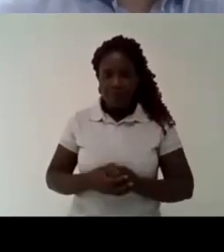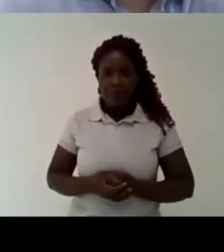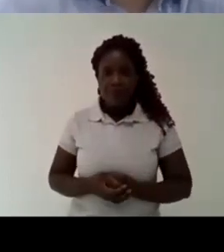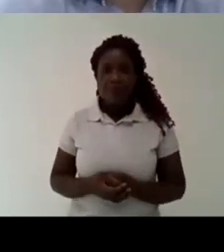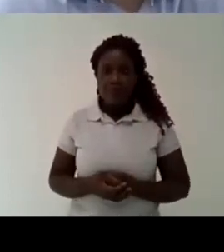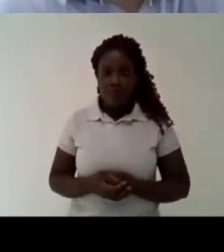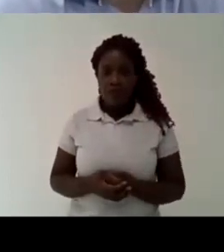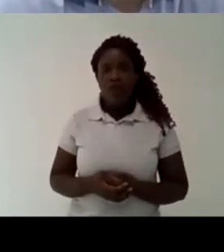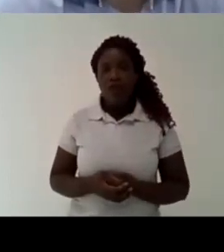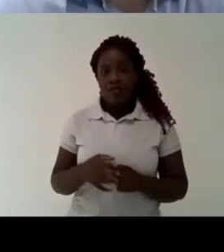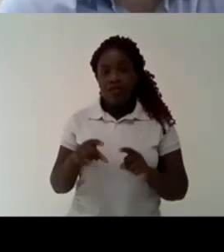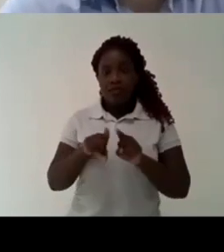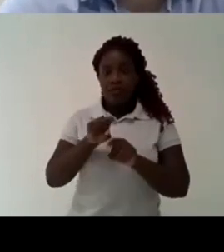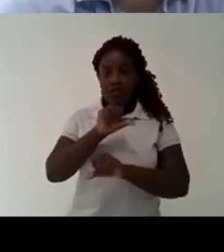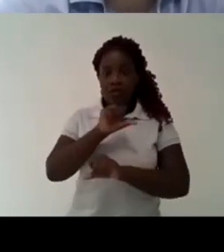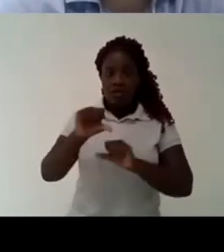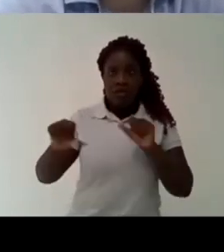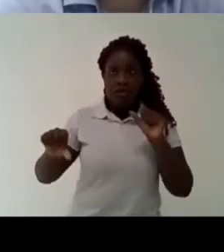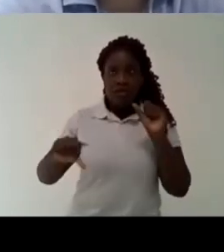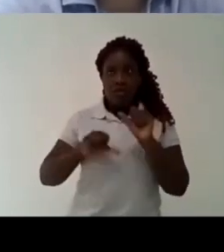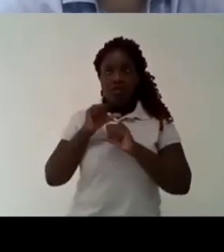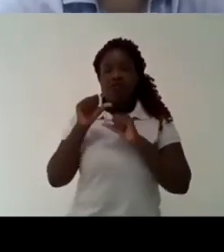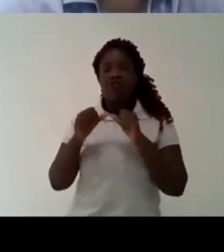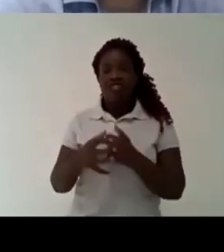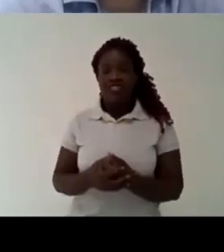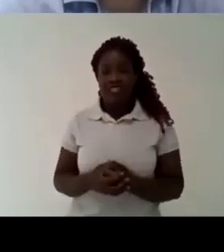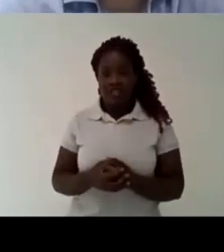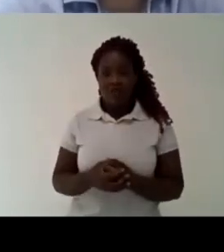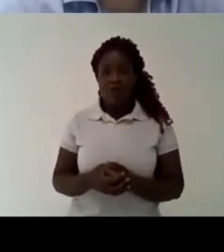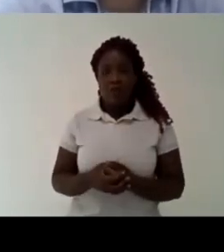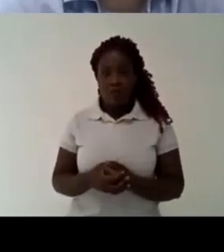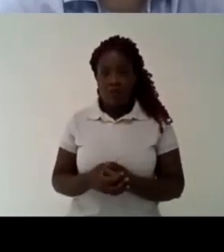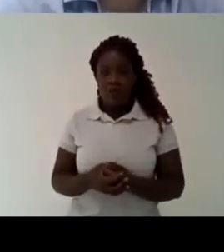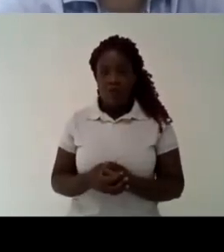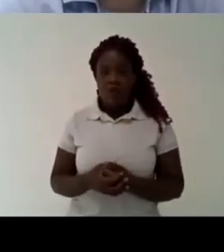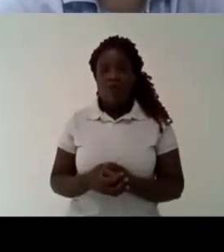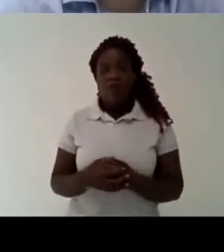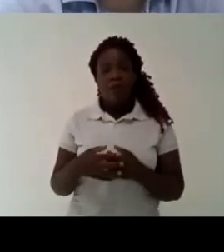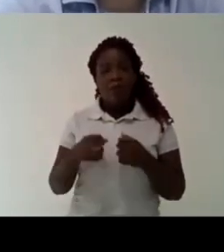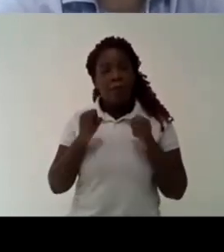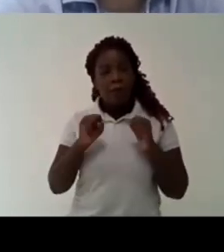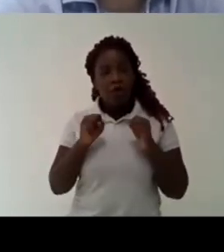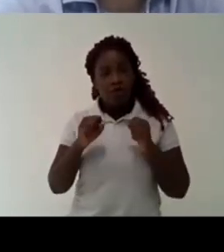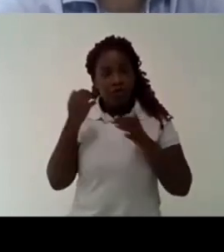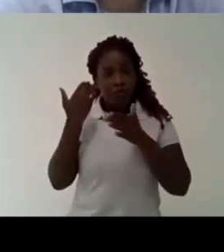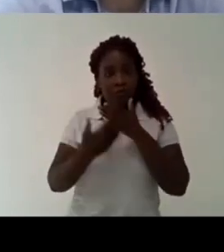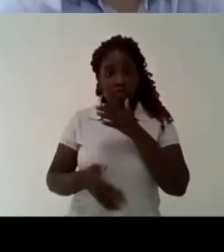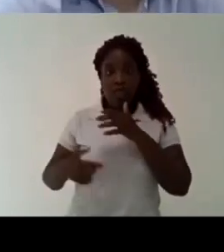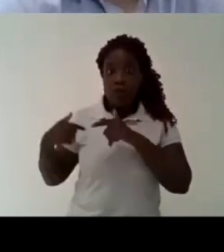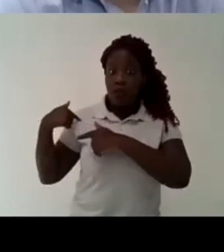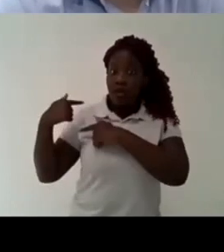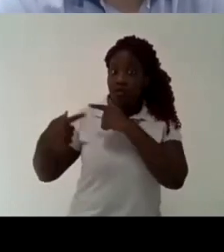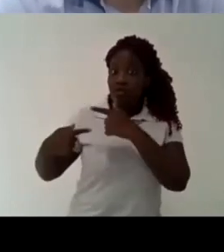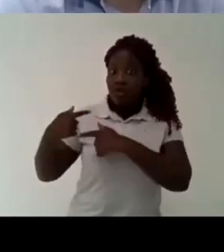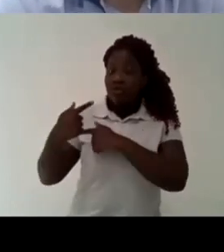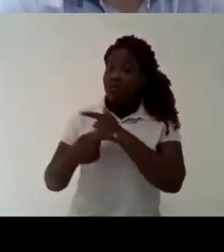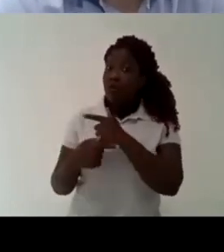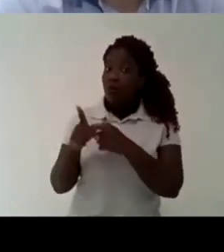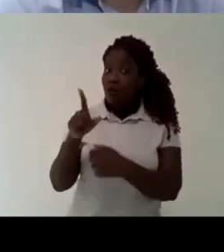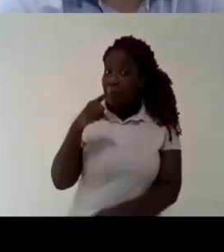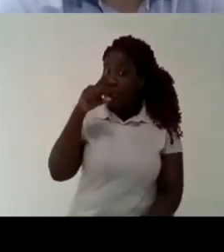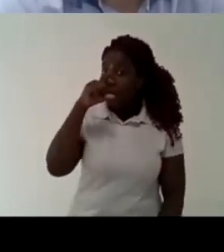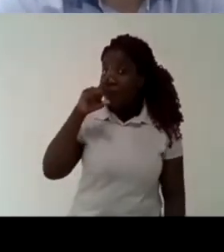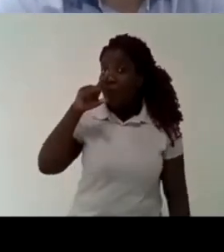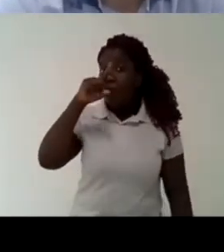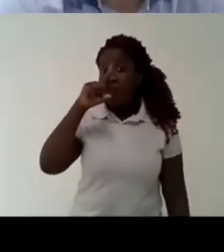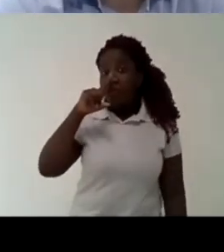years ago with 160 000 uh graduates uh here to double that